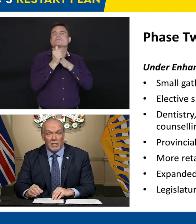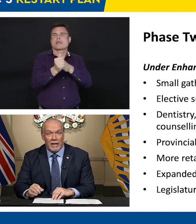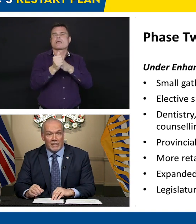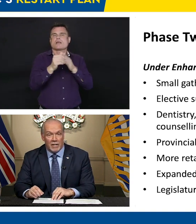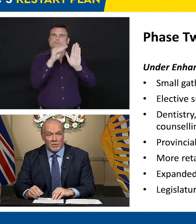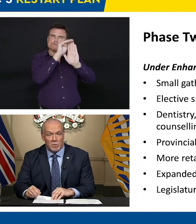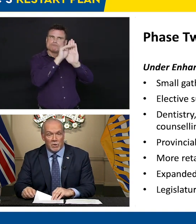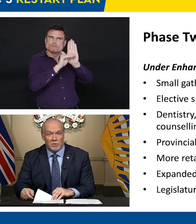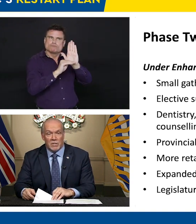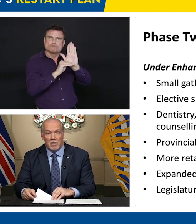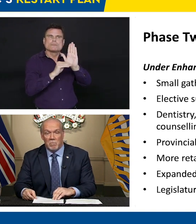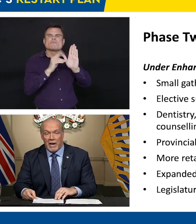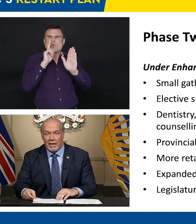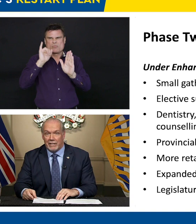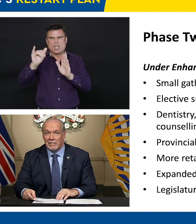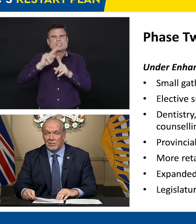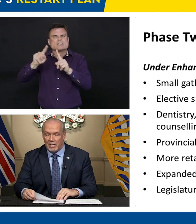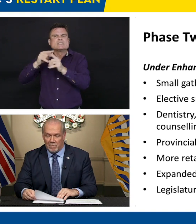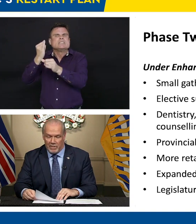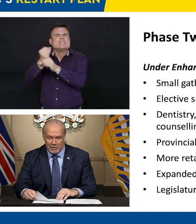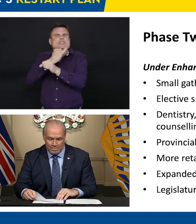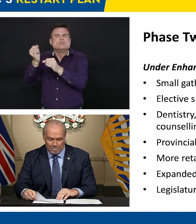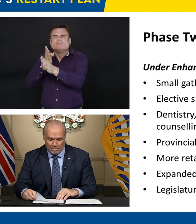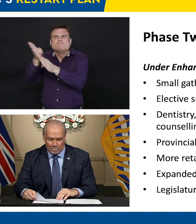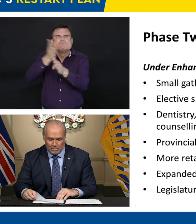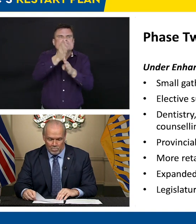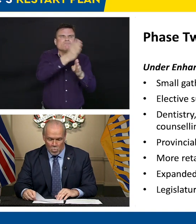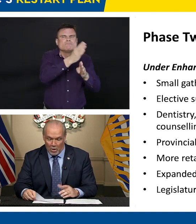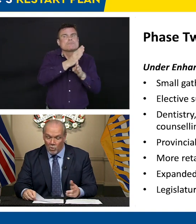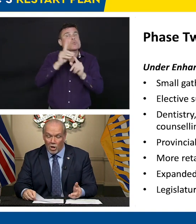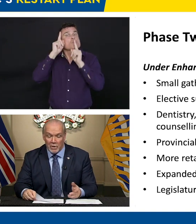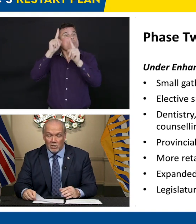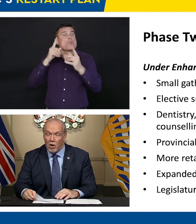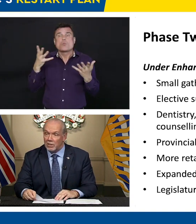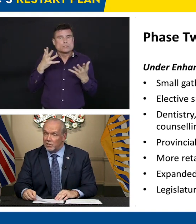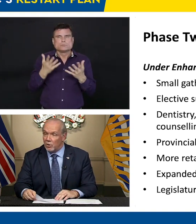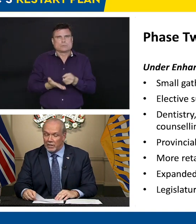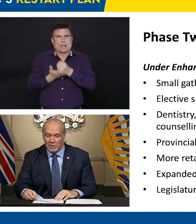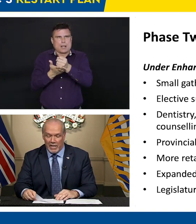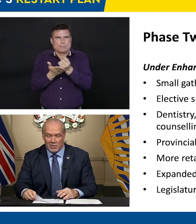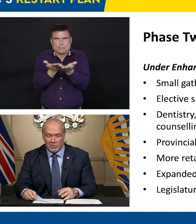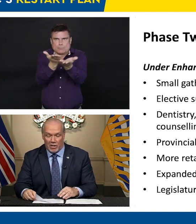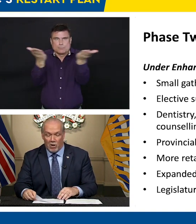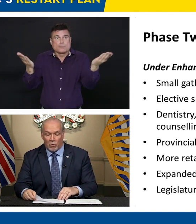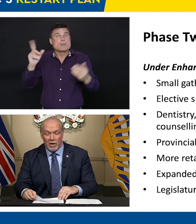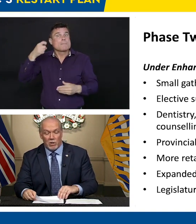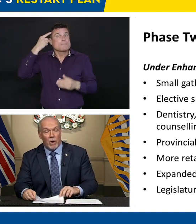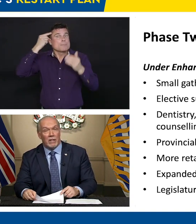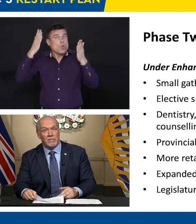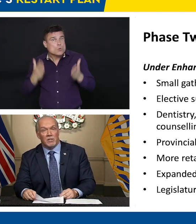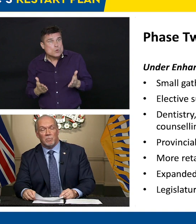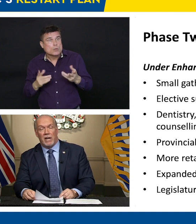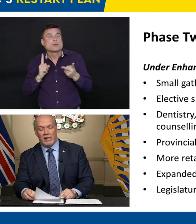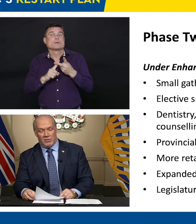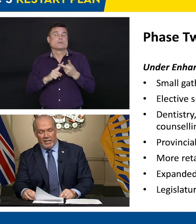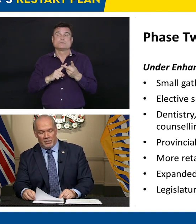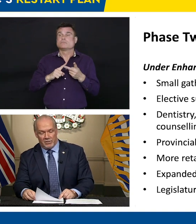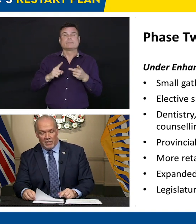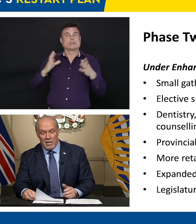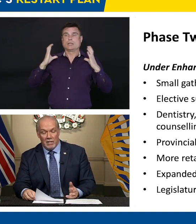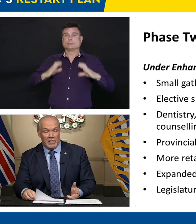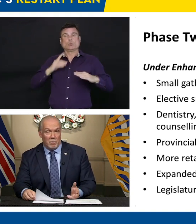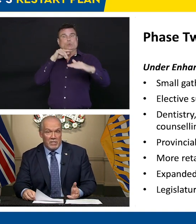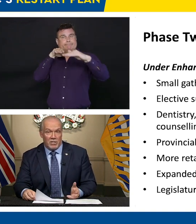workers and customers back safely. I want to acknowledge the organizations that are already well into the planning